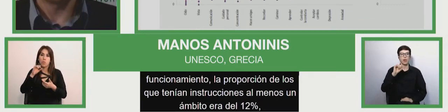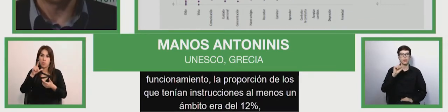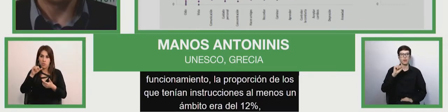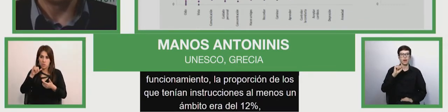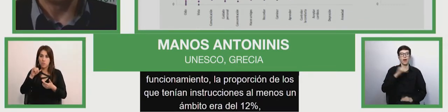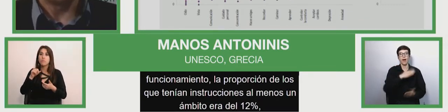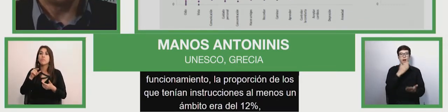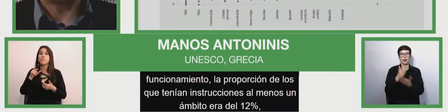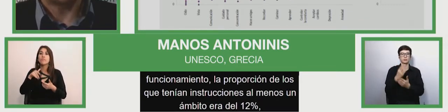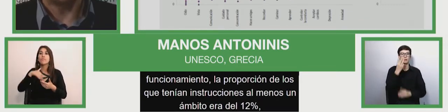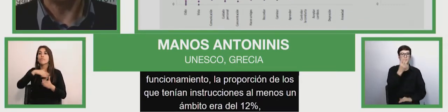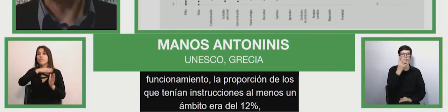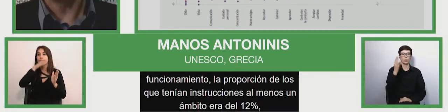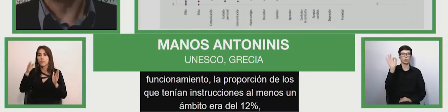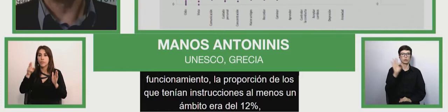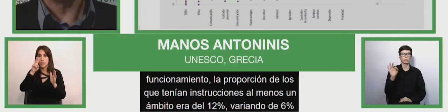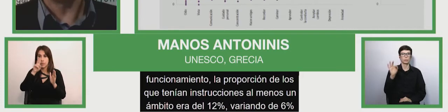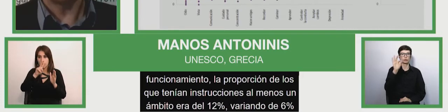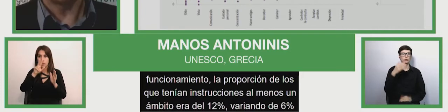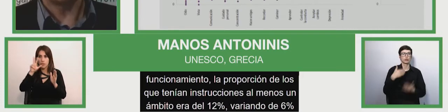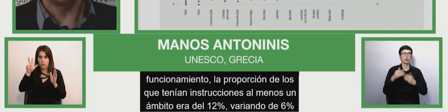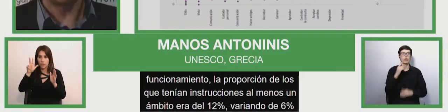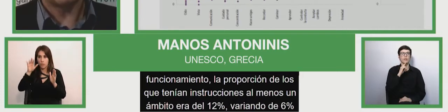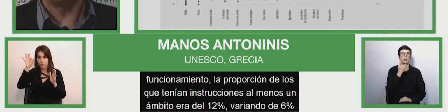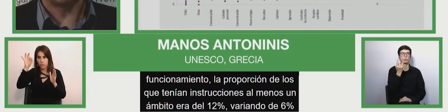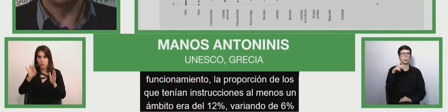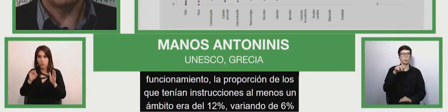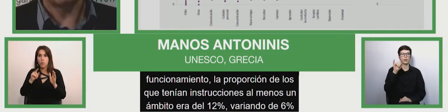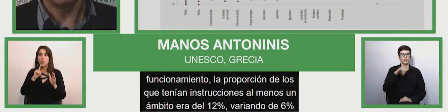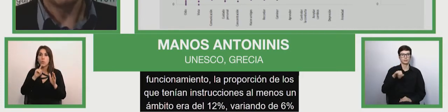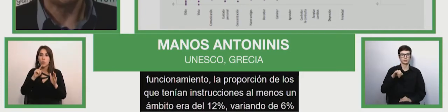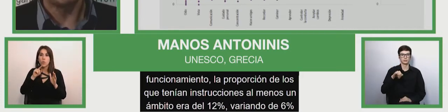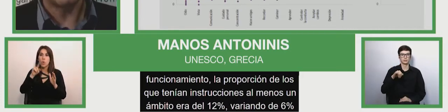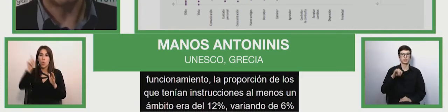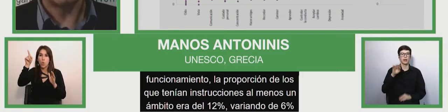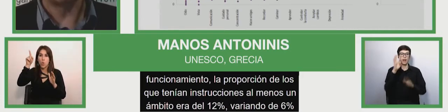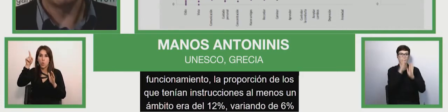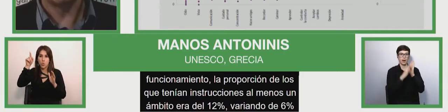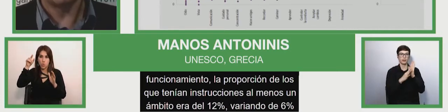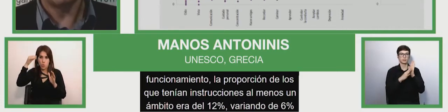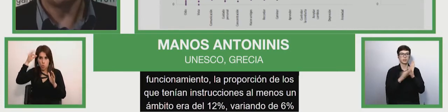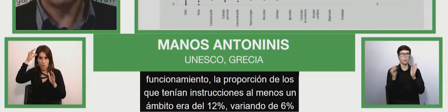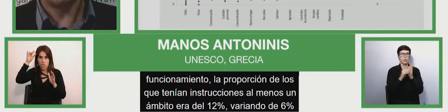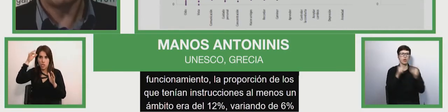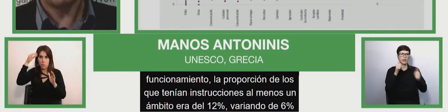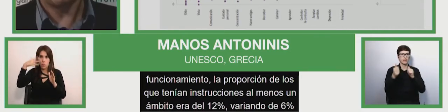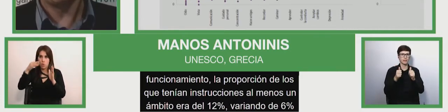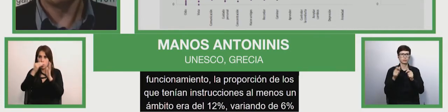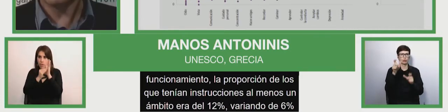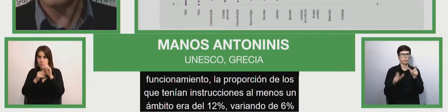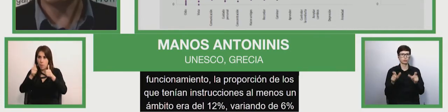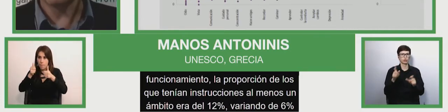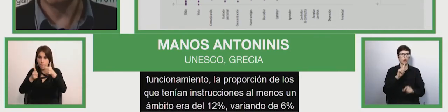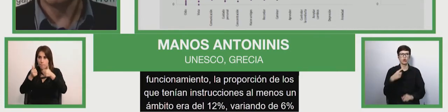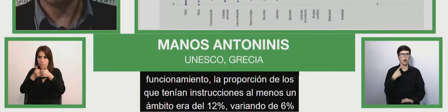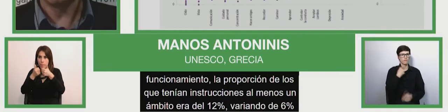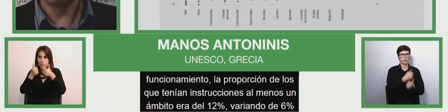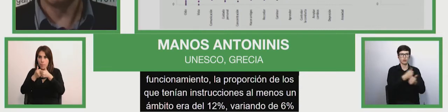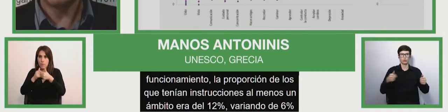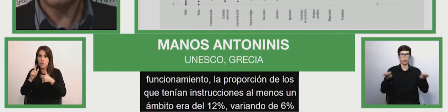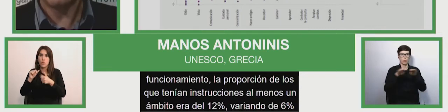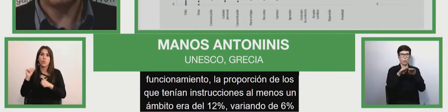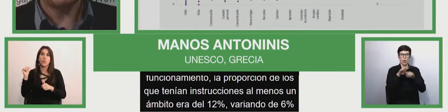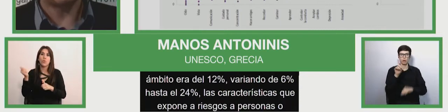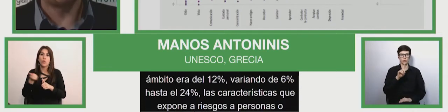The characteristics that expose people to risk do not affect everybody equally, for example, according to the interaction,